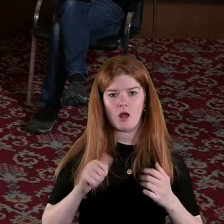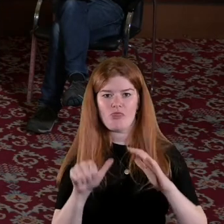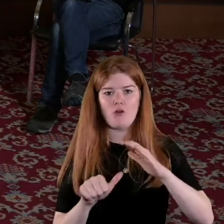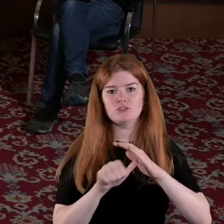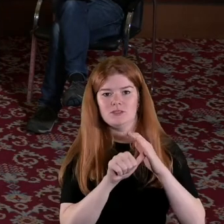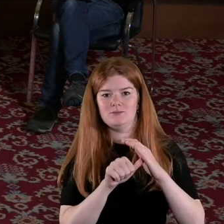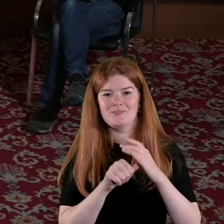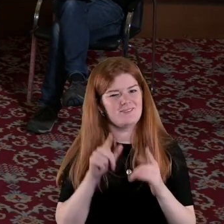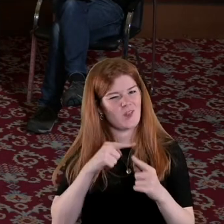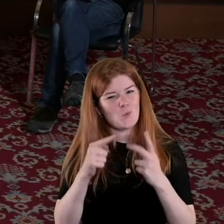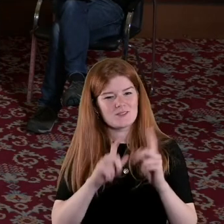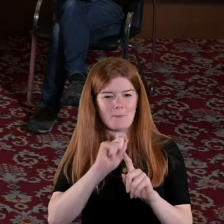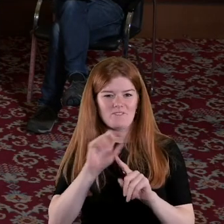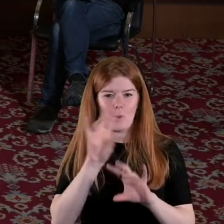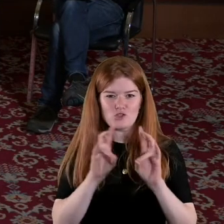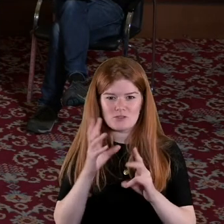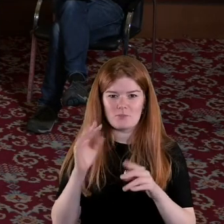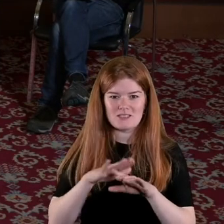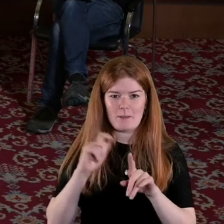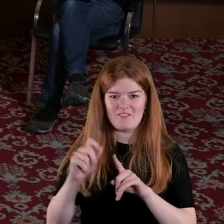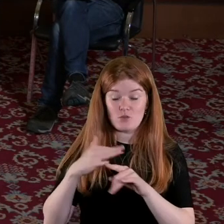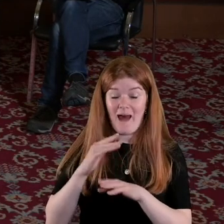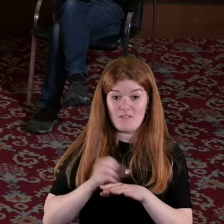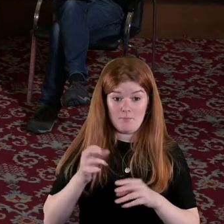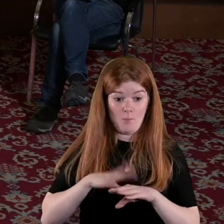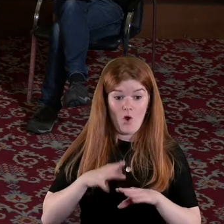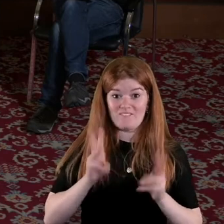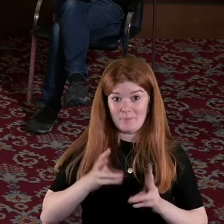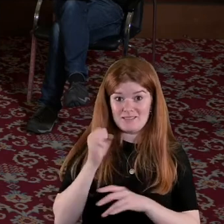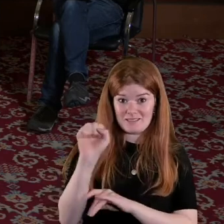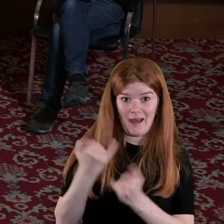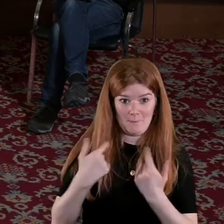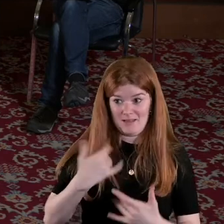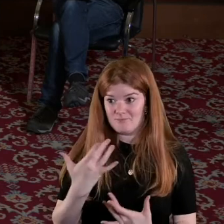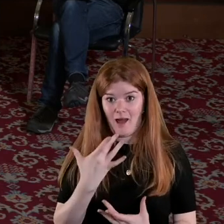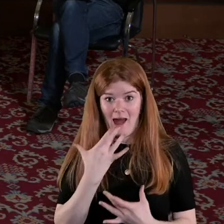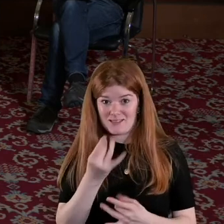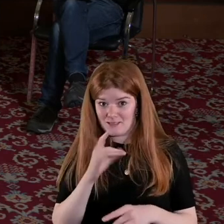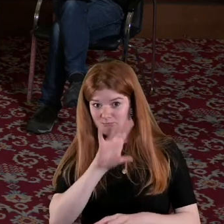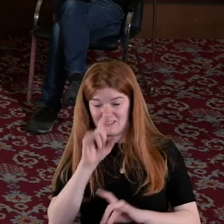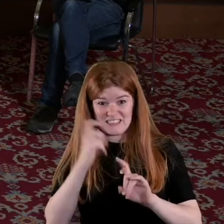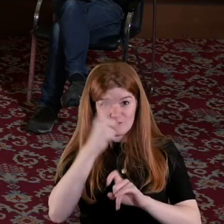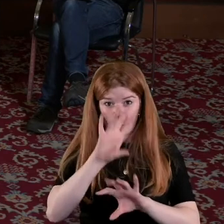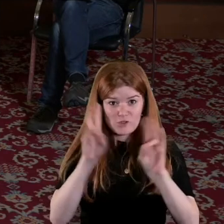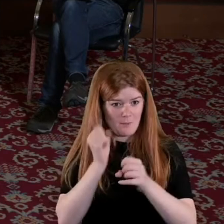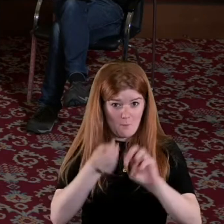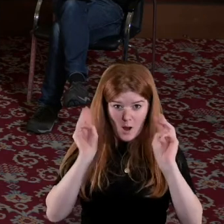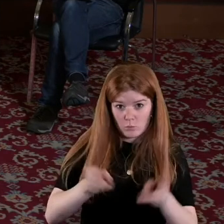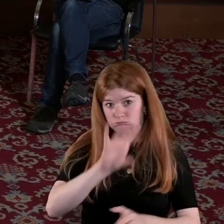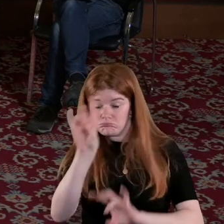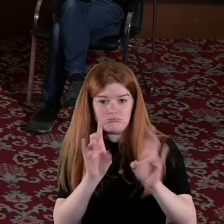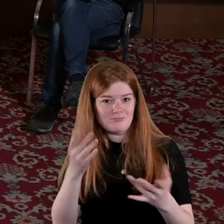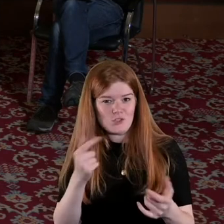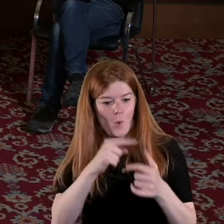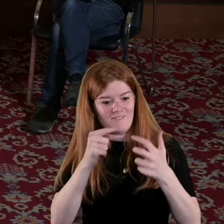all of those kinds of questions there are more feminists like me asking difficult questions maybe about power about you know so all of